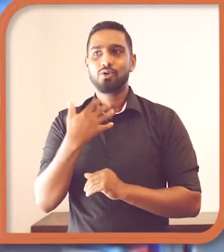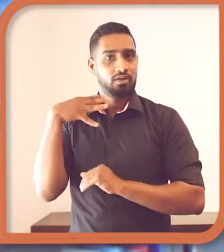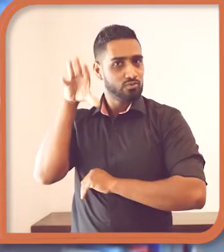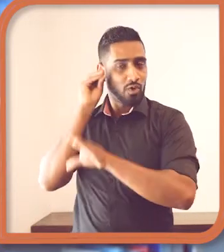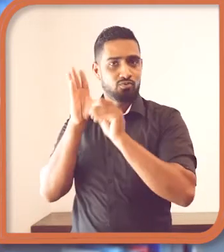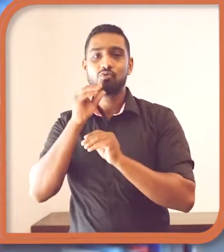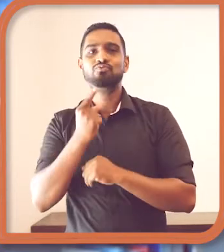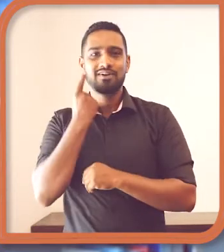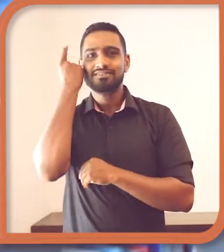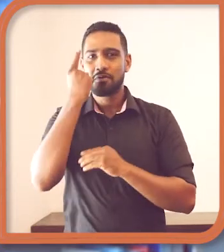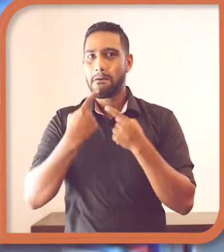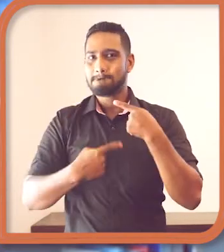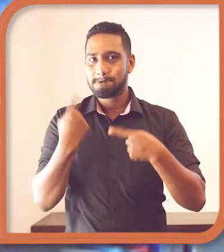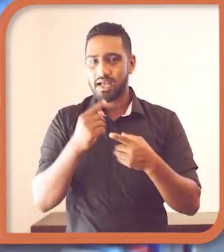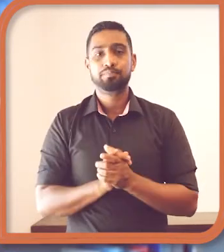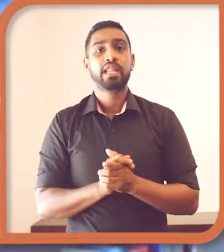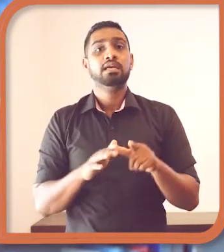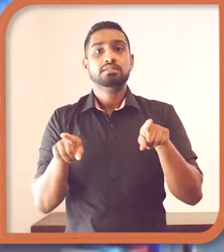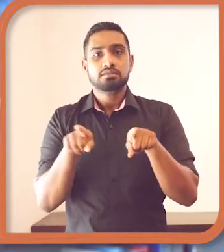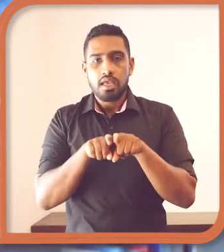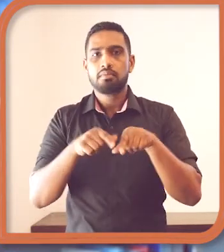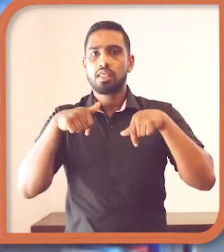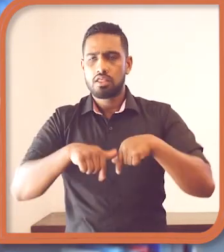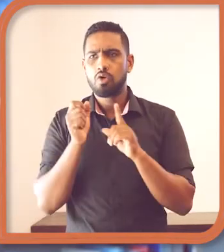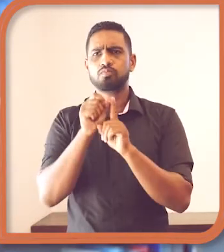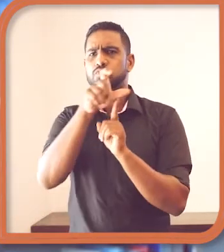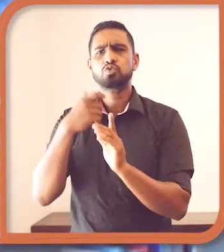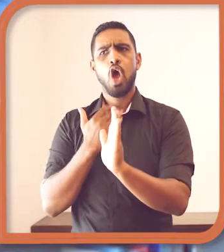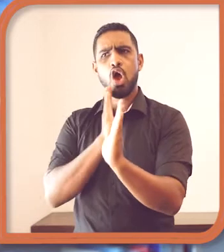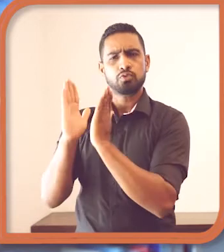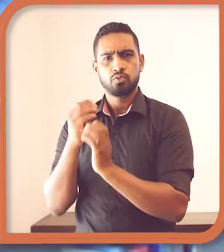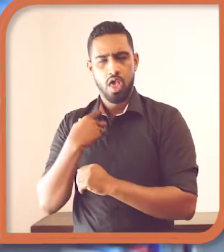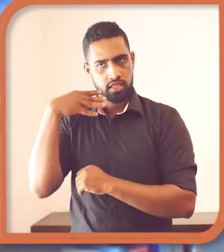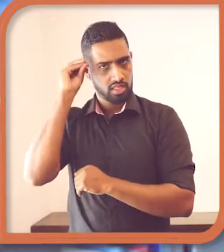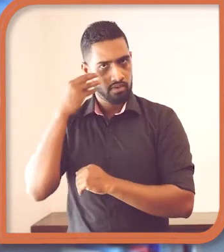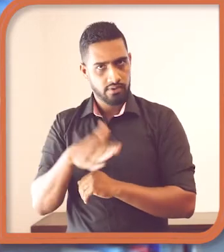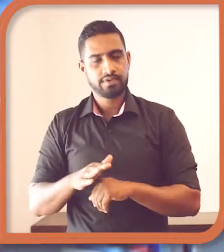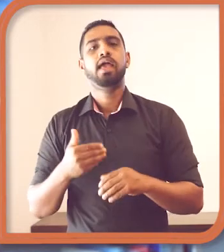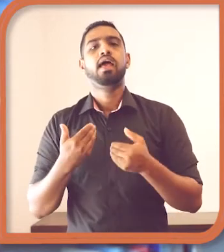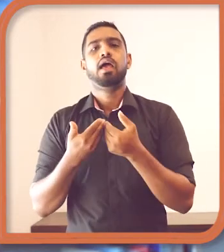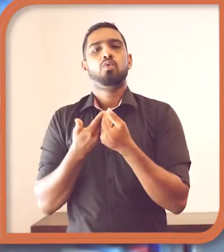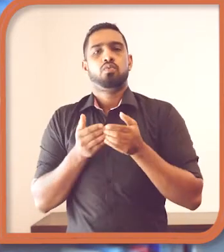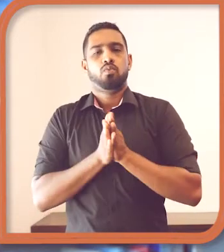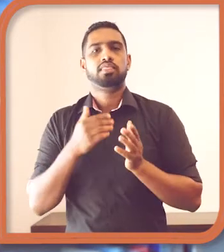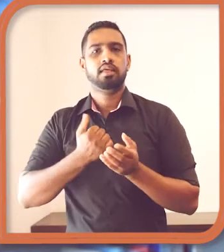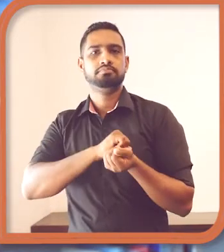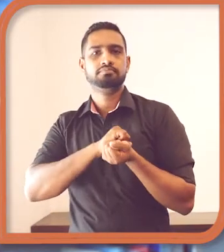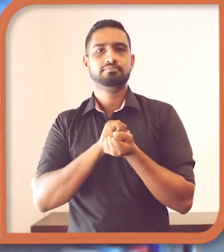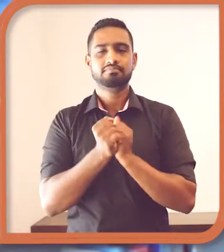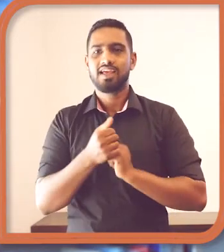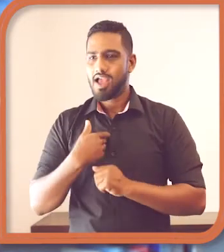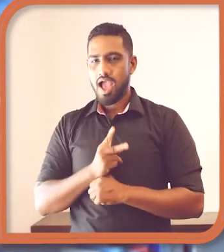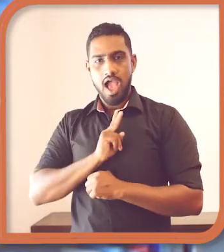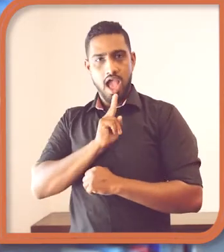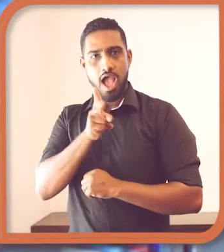taking means the knowledge. what I do is that I identify their personality and according to that I change